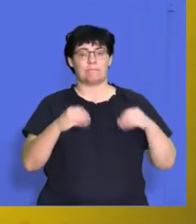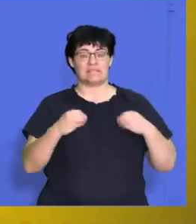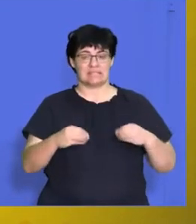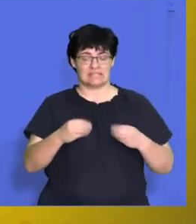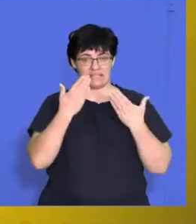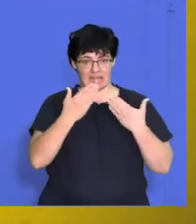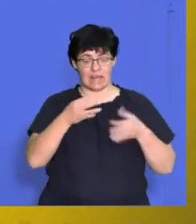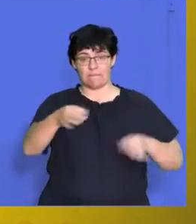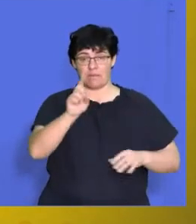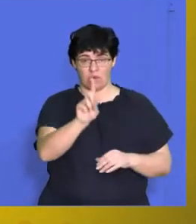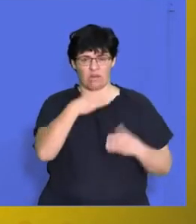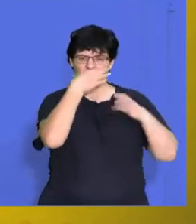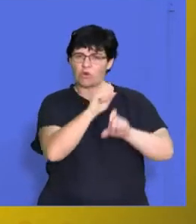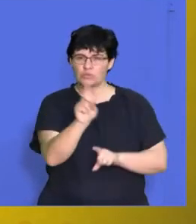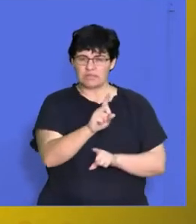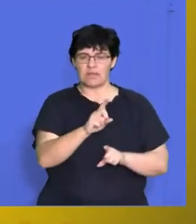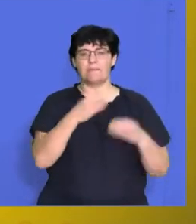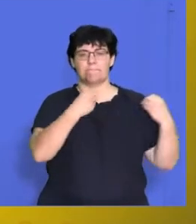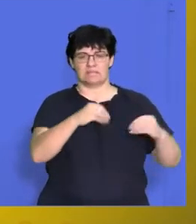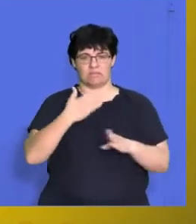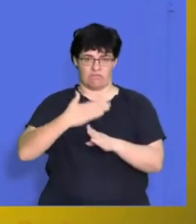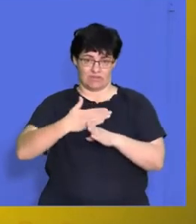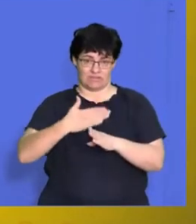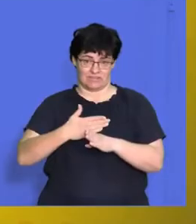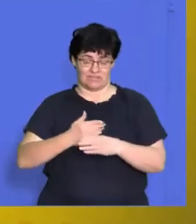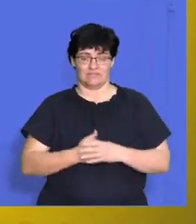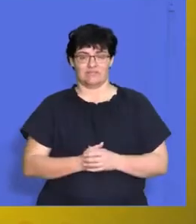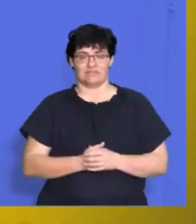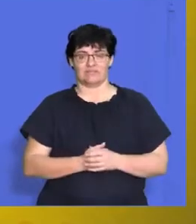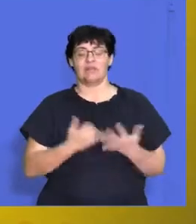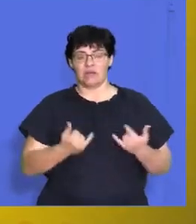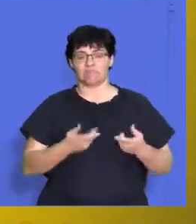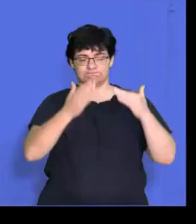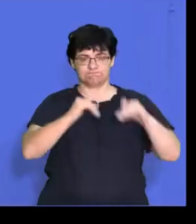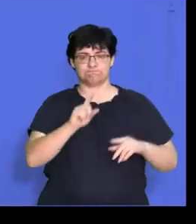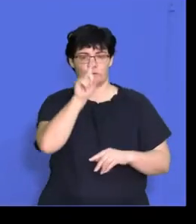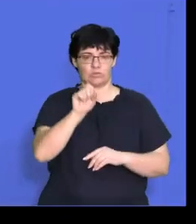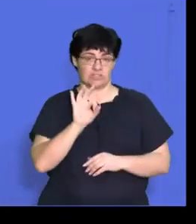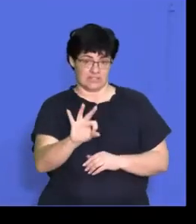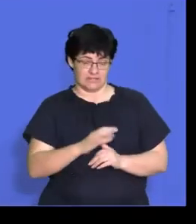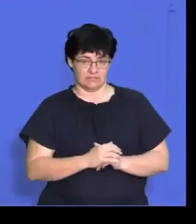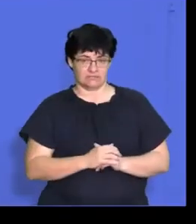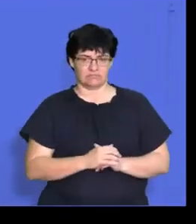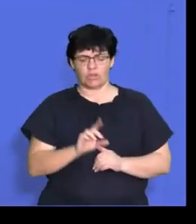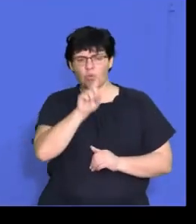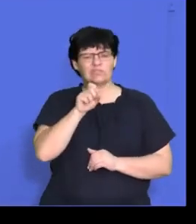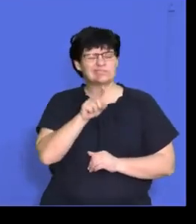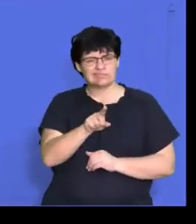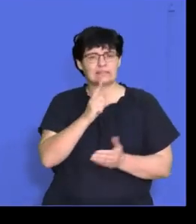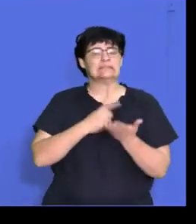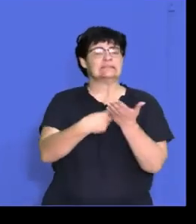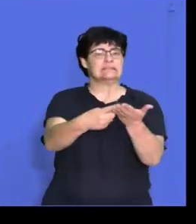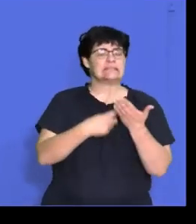Paper 1 with the focus on business operations. We're going to go on to question three. So the question is, discuss